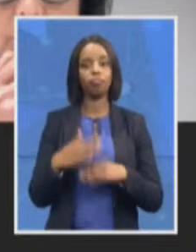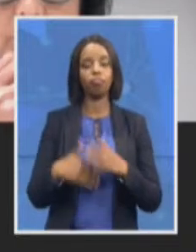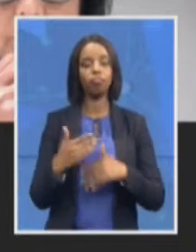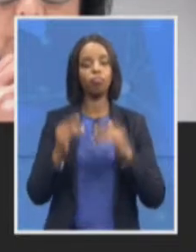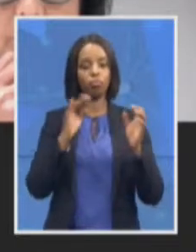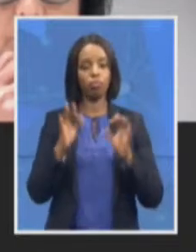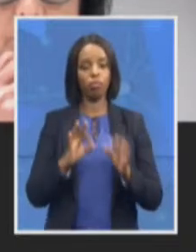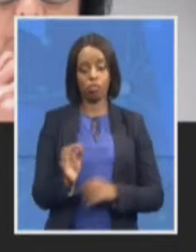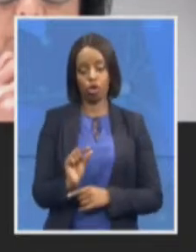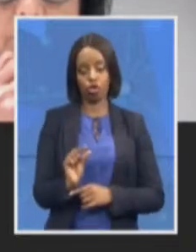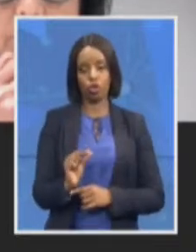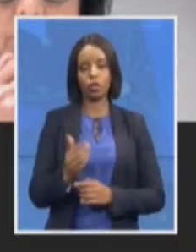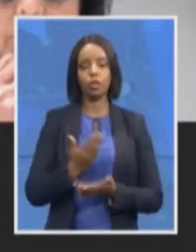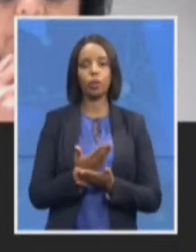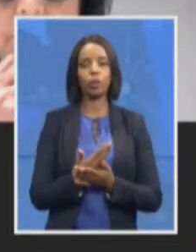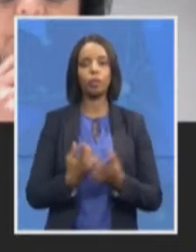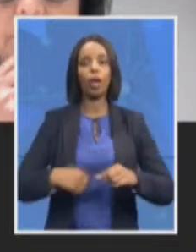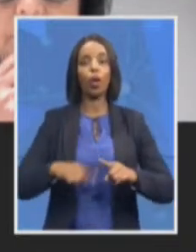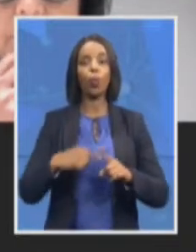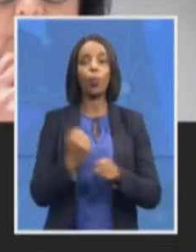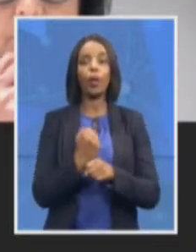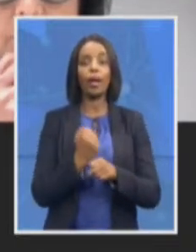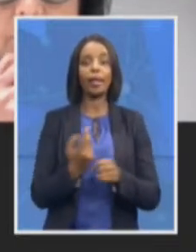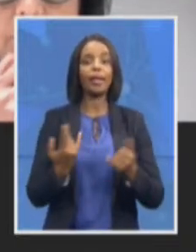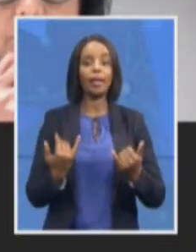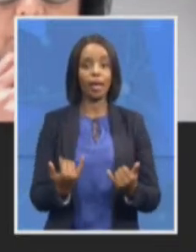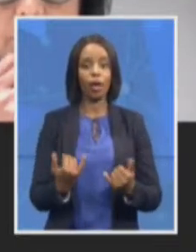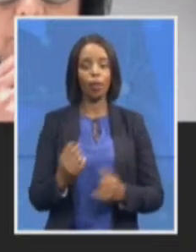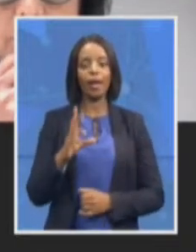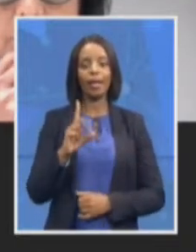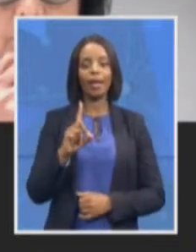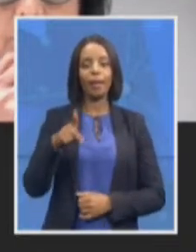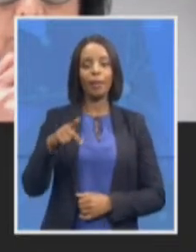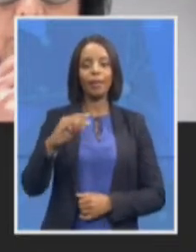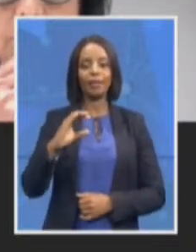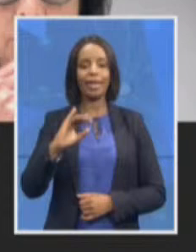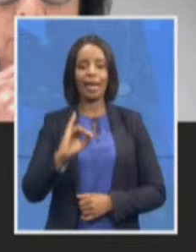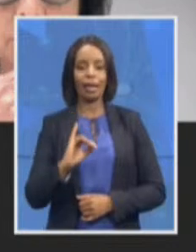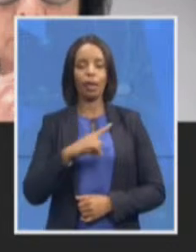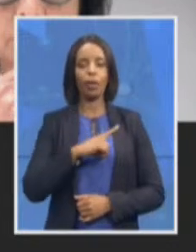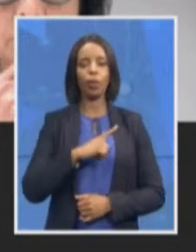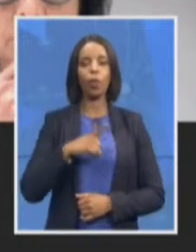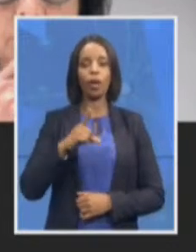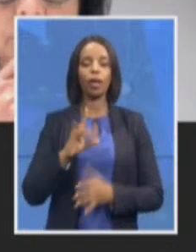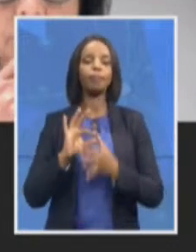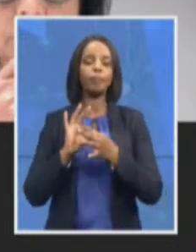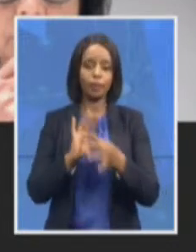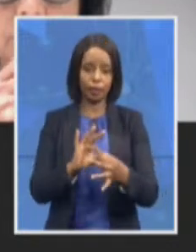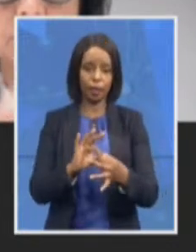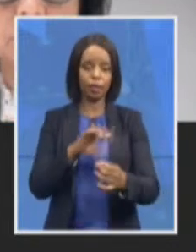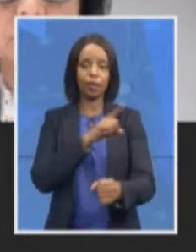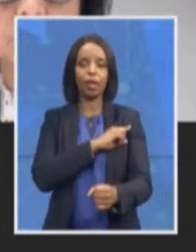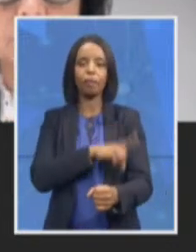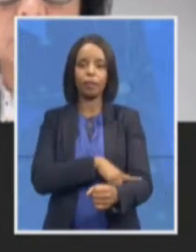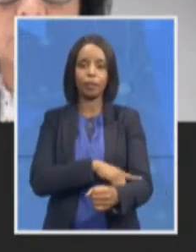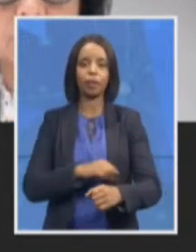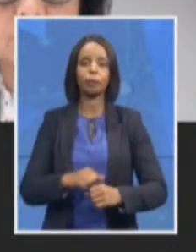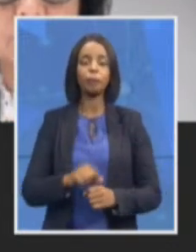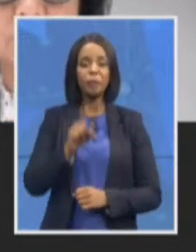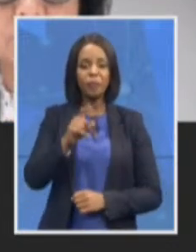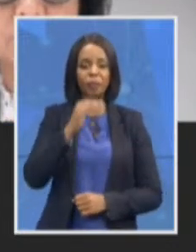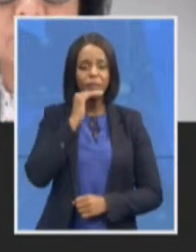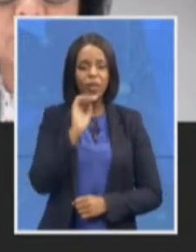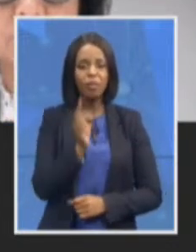DPCI that has also a dedicated capacity what we mean by dedication is that this will be the sole responsibility